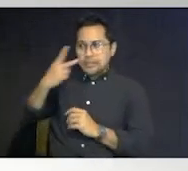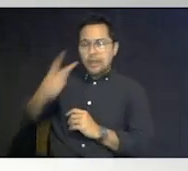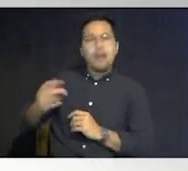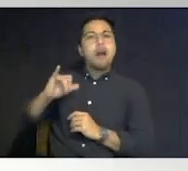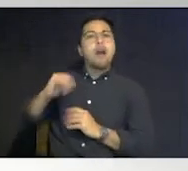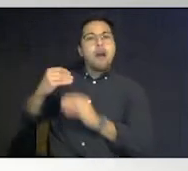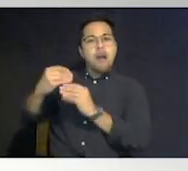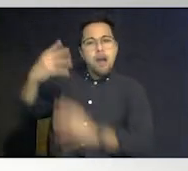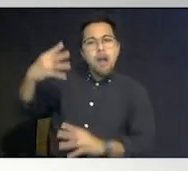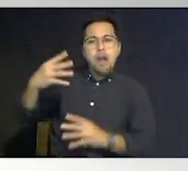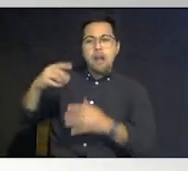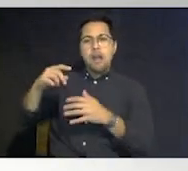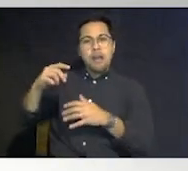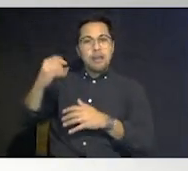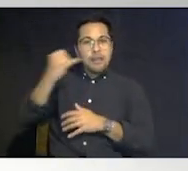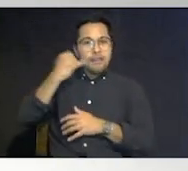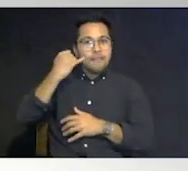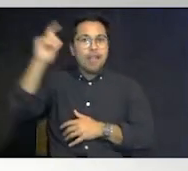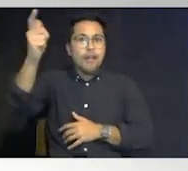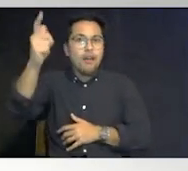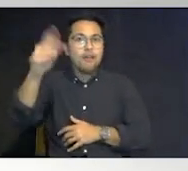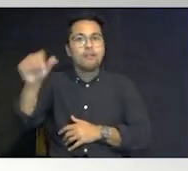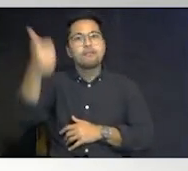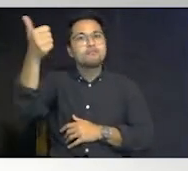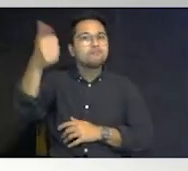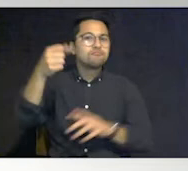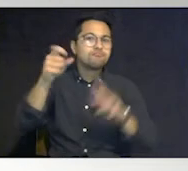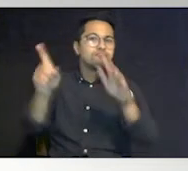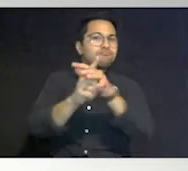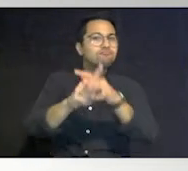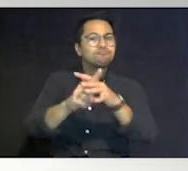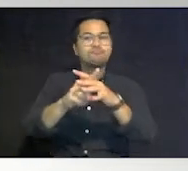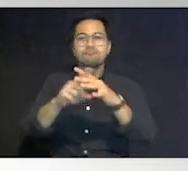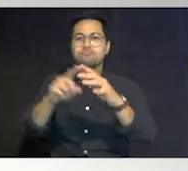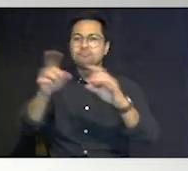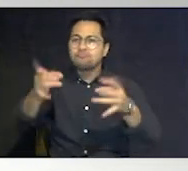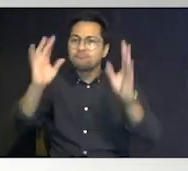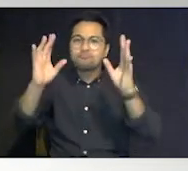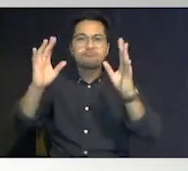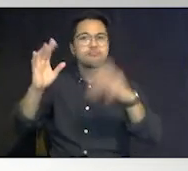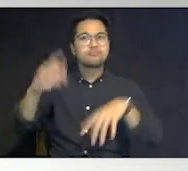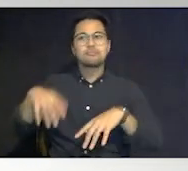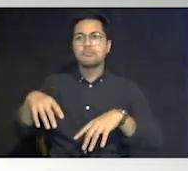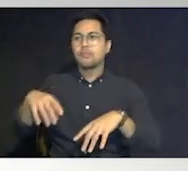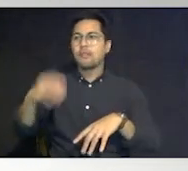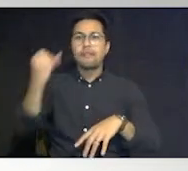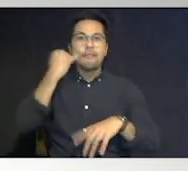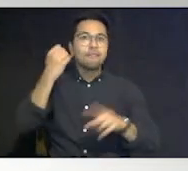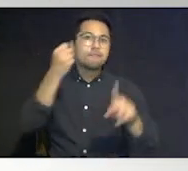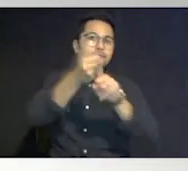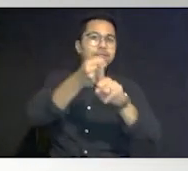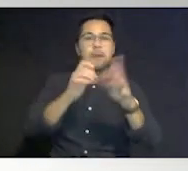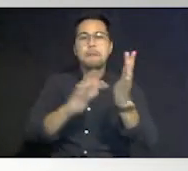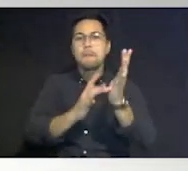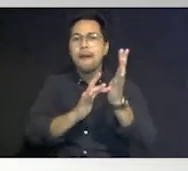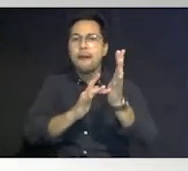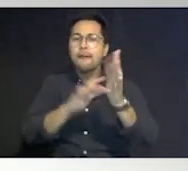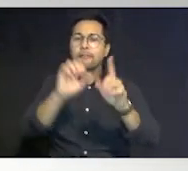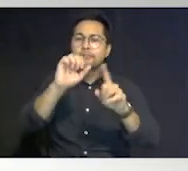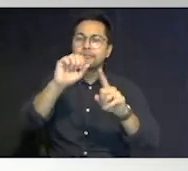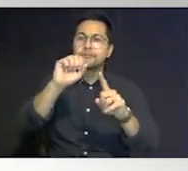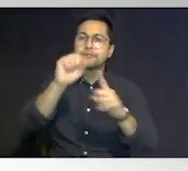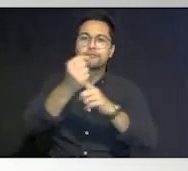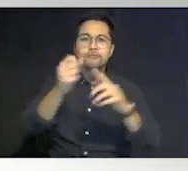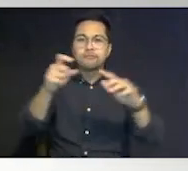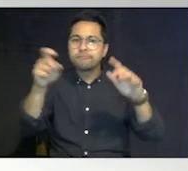of just what to do if we're facing a medical situation where we have to isolate and stay away from each other so that's